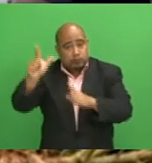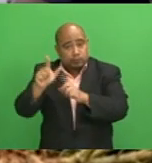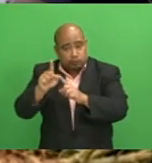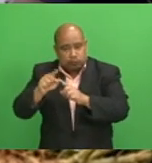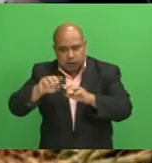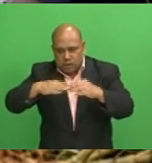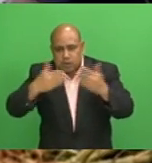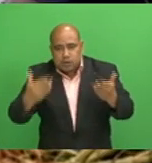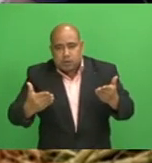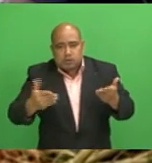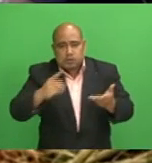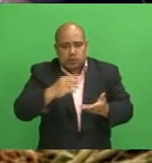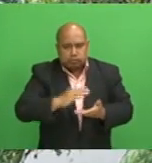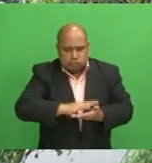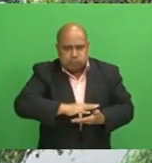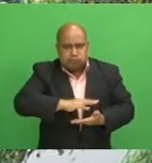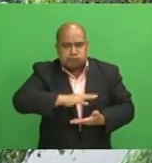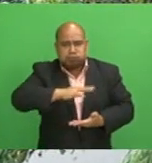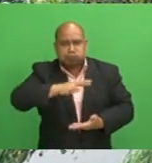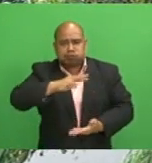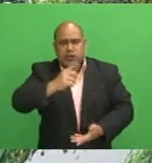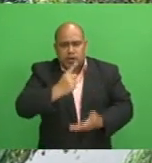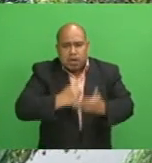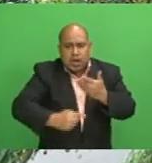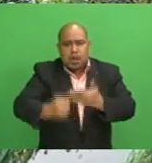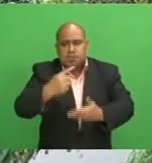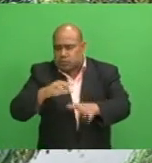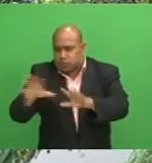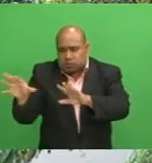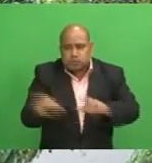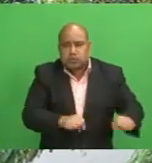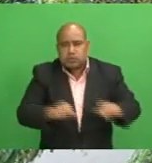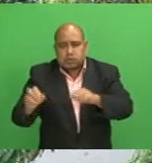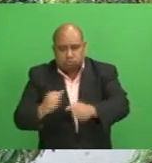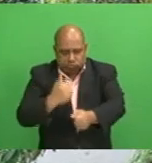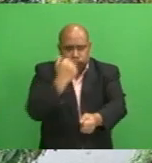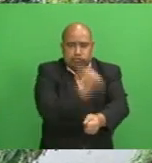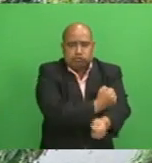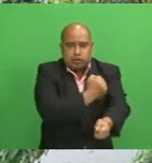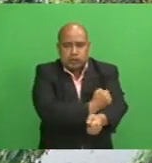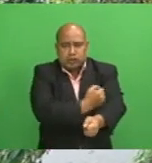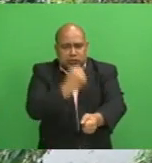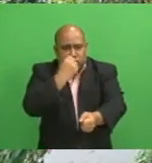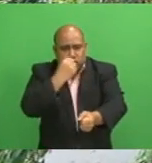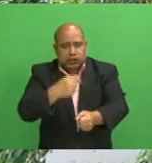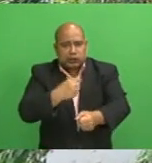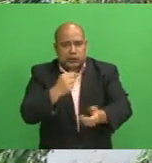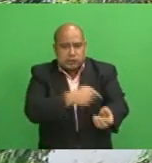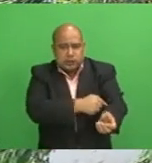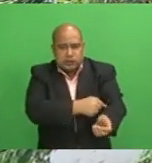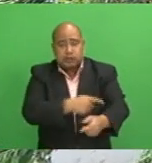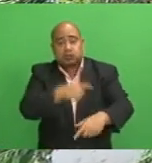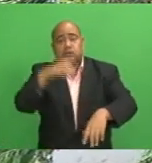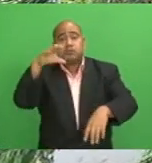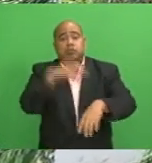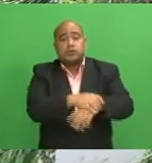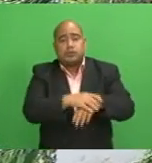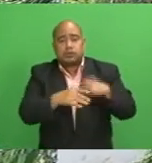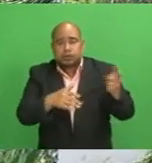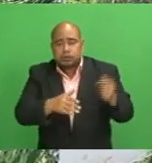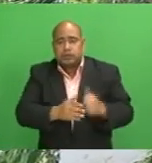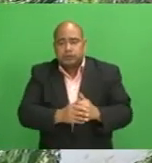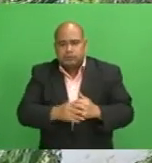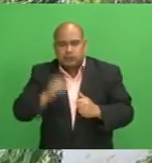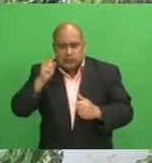number of drug-related arrests in the recent months. Gilio adds that there has been concern regarding the increase in alleged